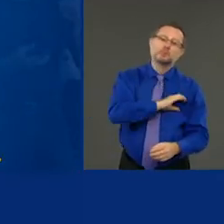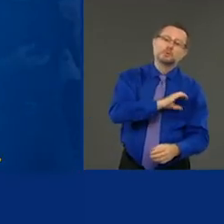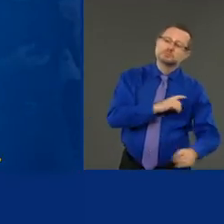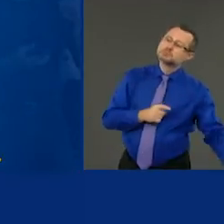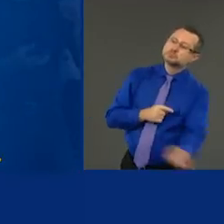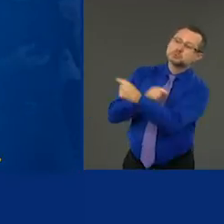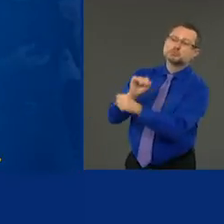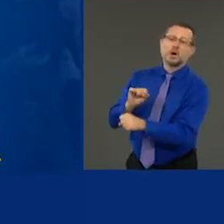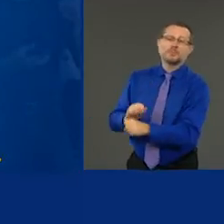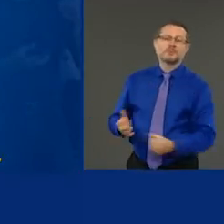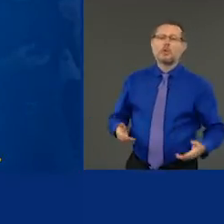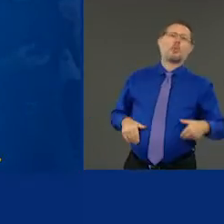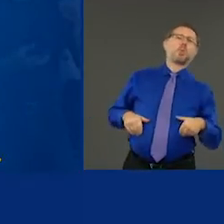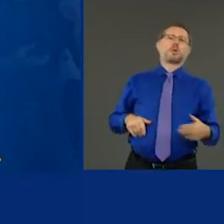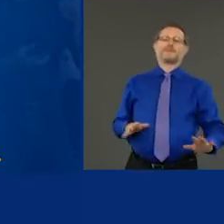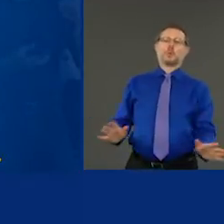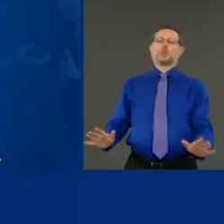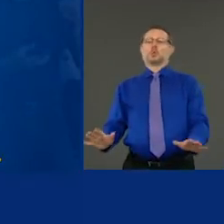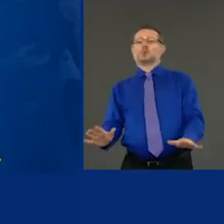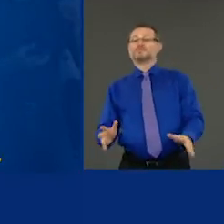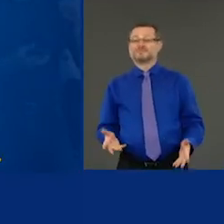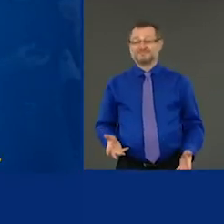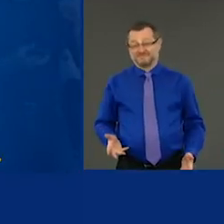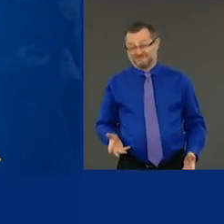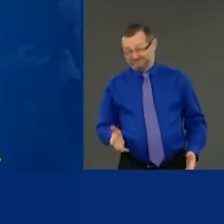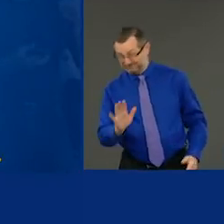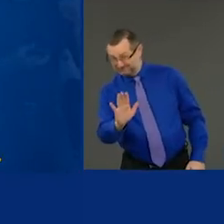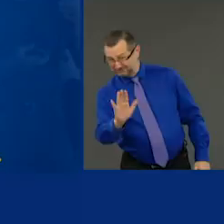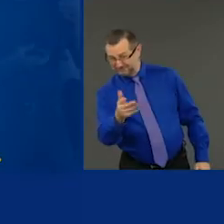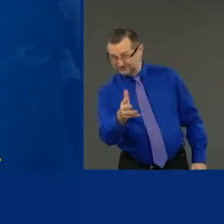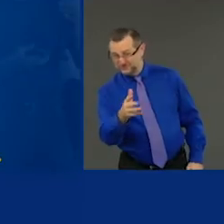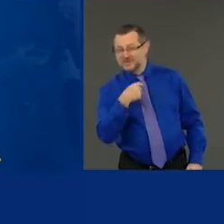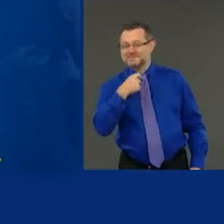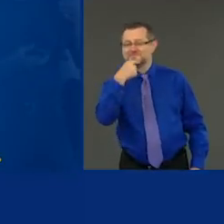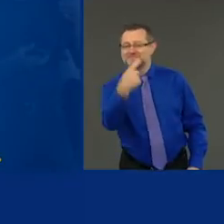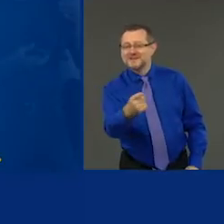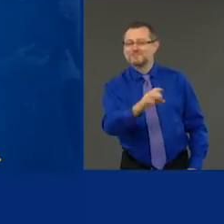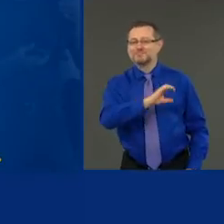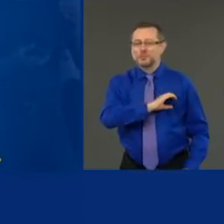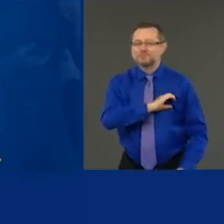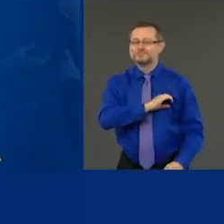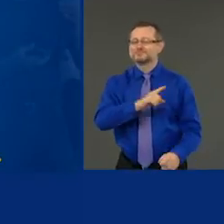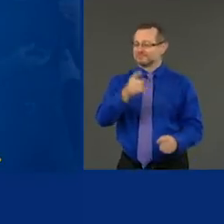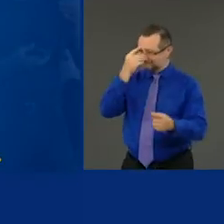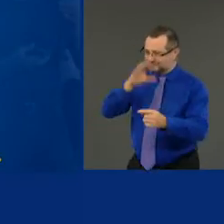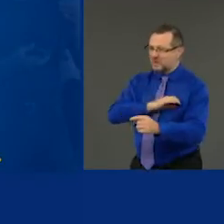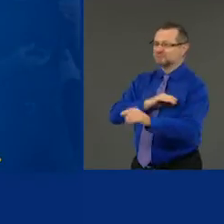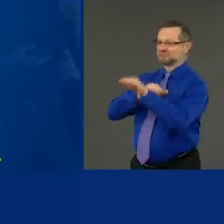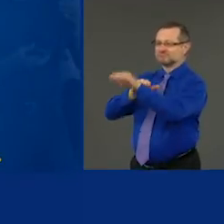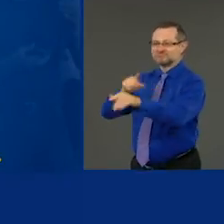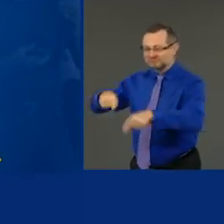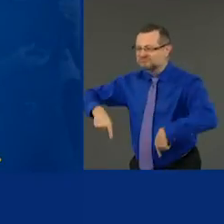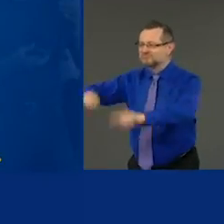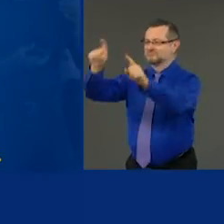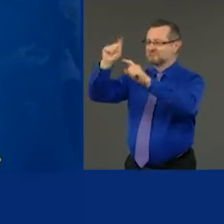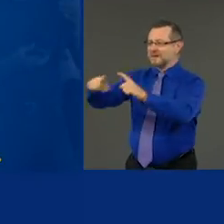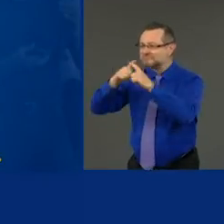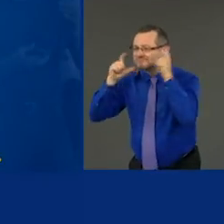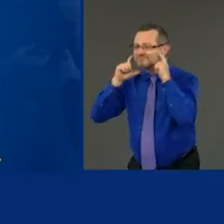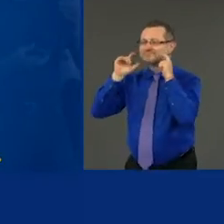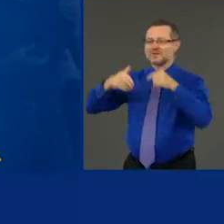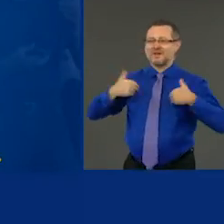out the police department to inform young people to wear a mask. They've heard that message. Uh,